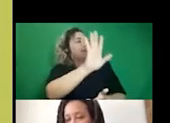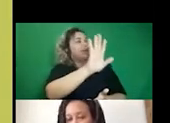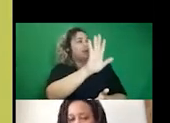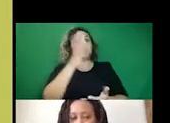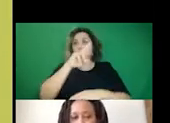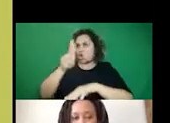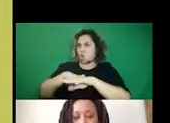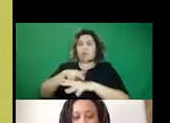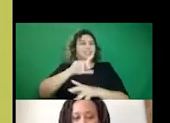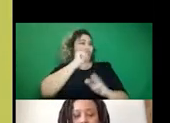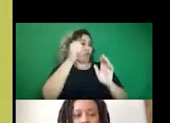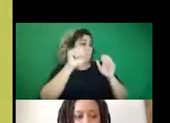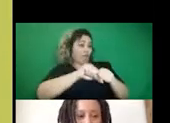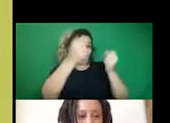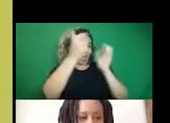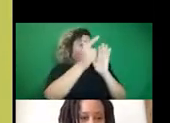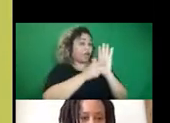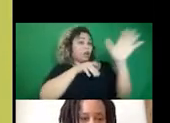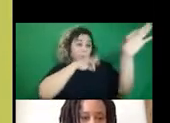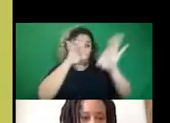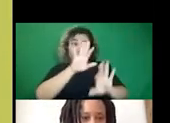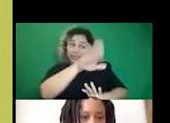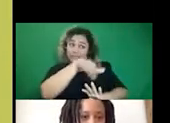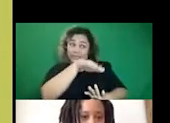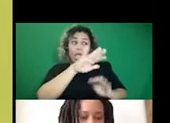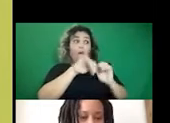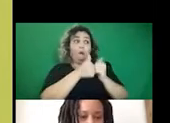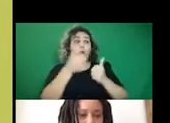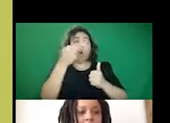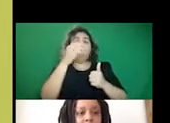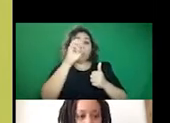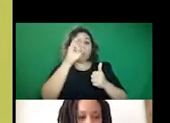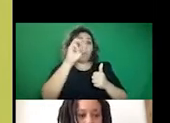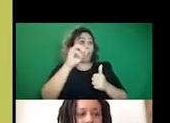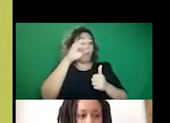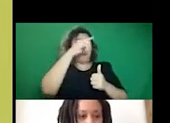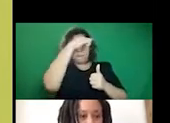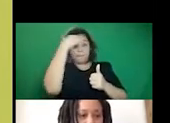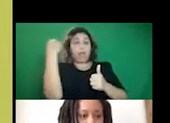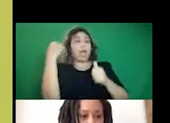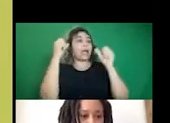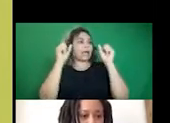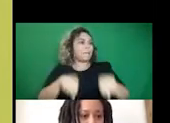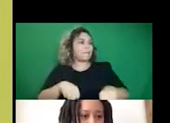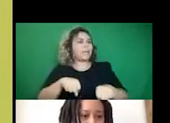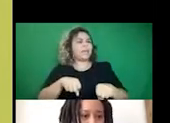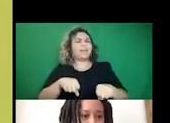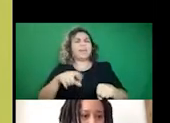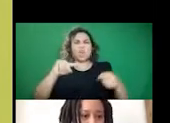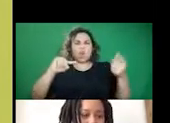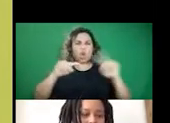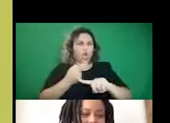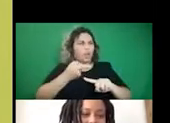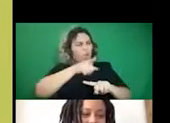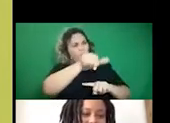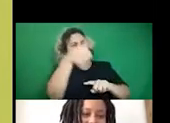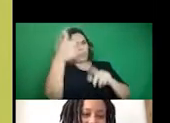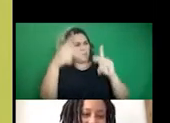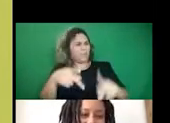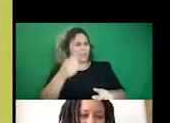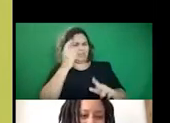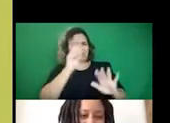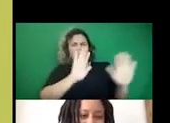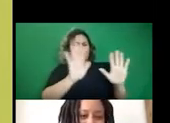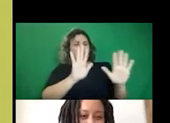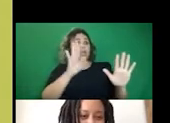it's illegal. And then I tried to explain to them how hormone blockers can be reversed and things like that. Like it's, it's, you know, somehow some,